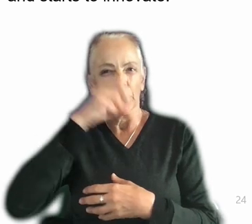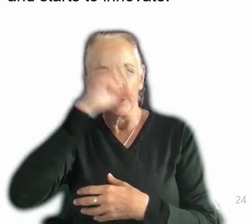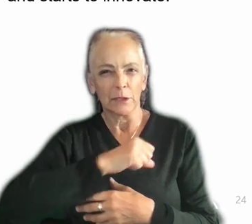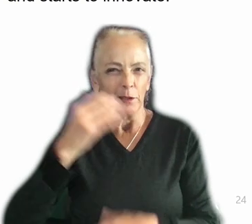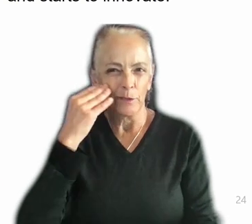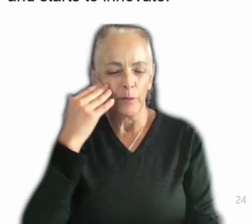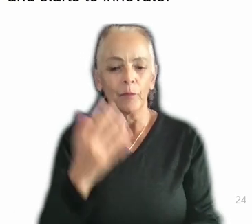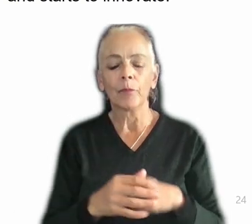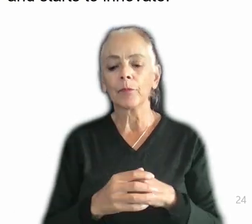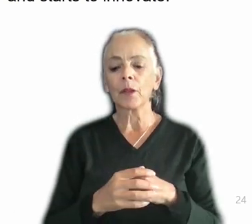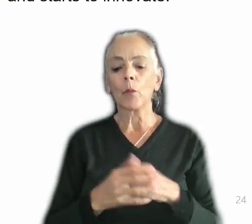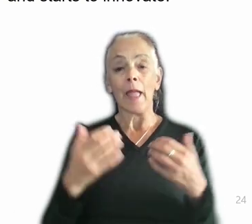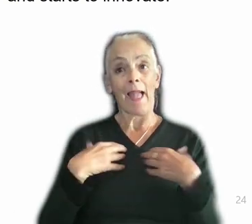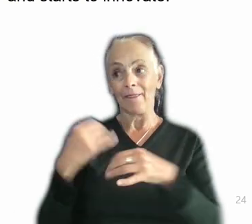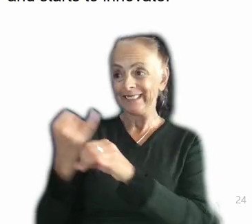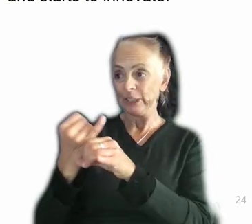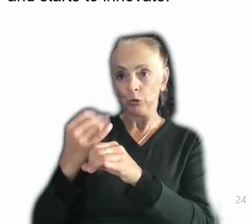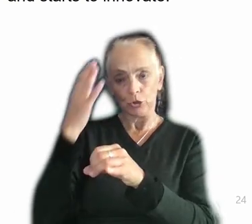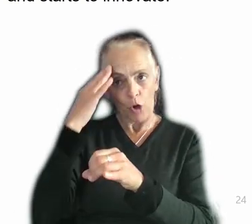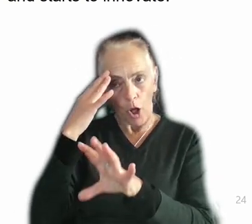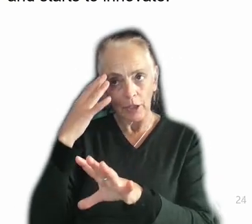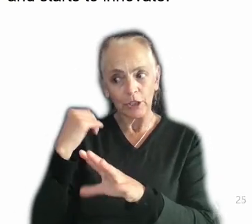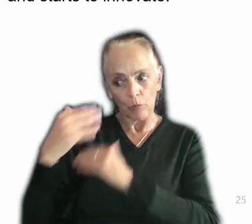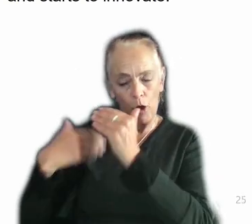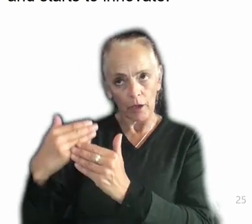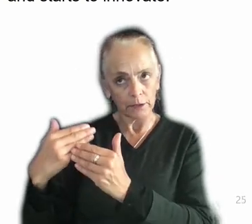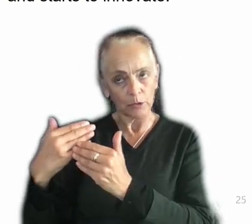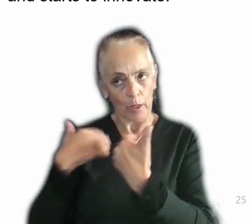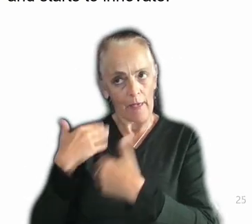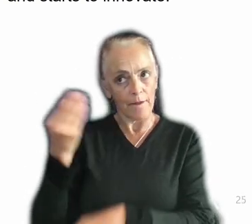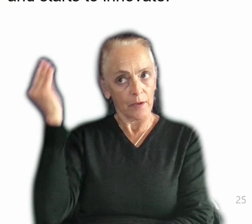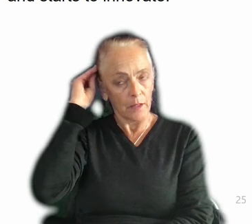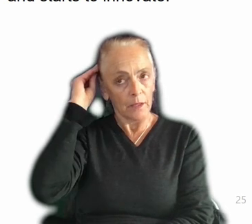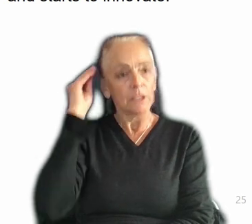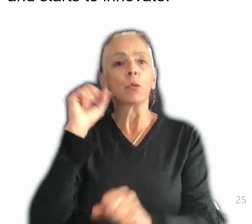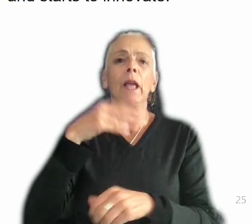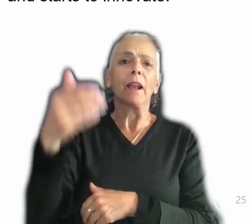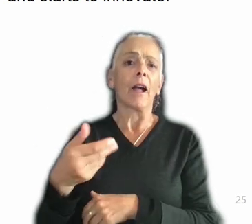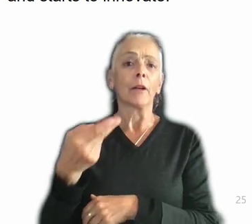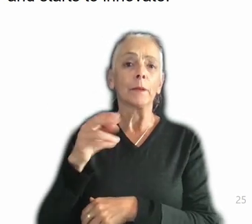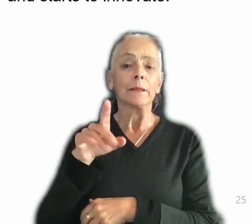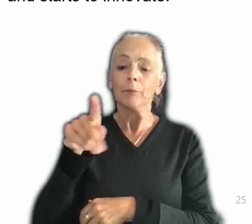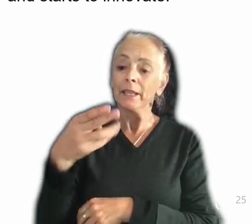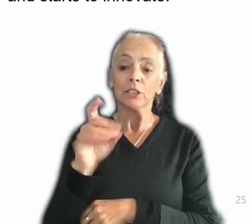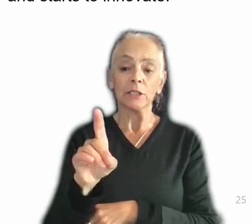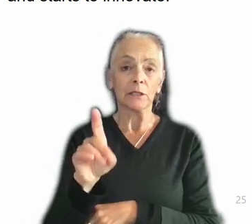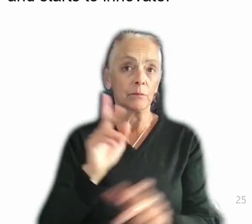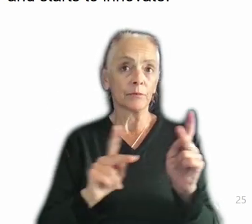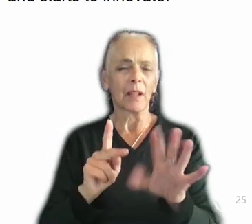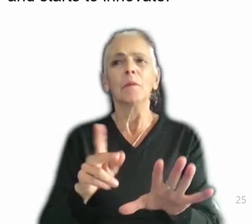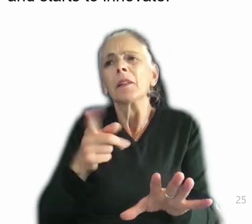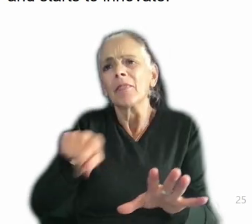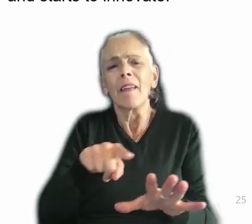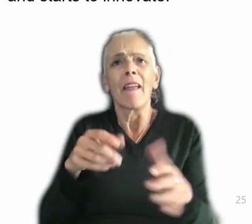we have the institutional knowledge and process, we can hire PhDs. And what's interesting about PhDs is for the most part, they have no